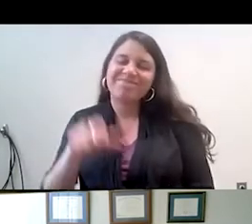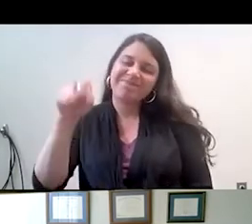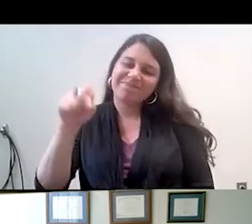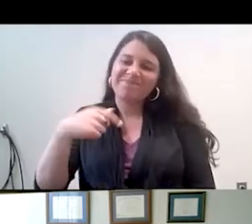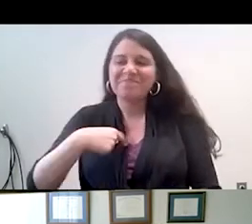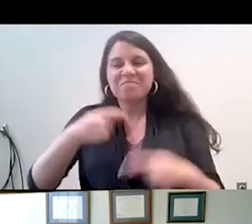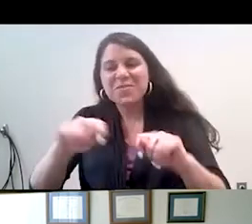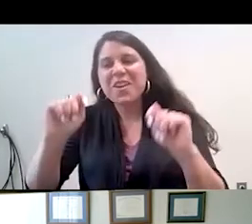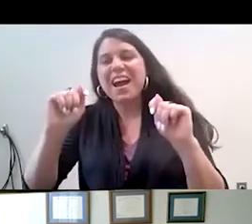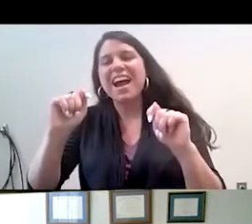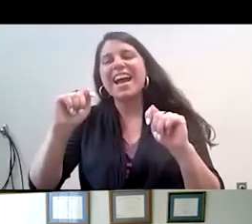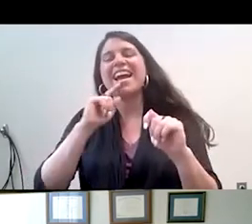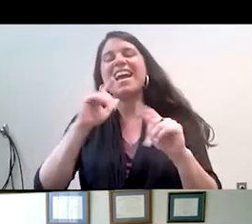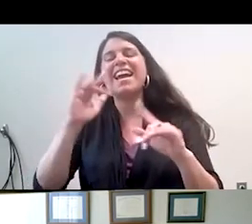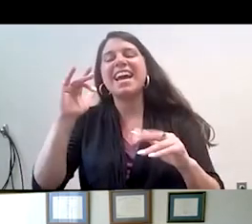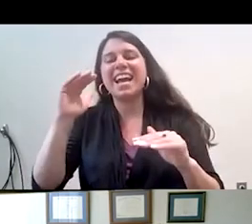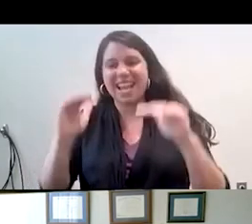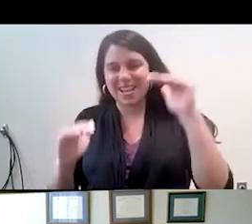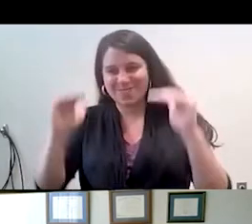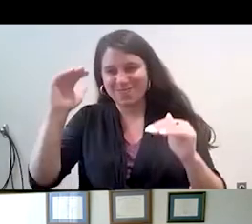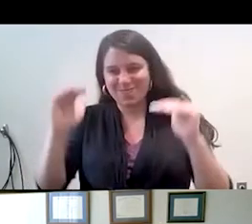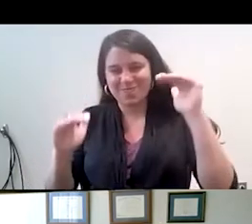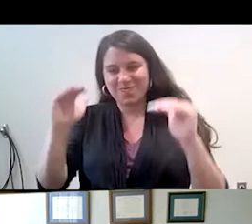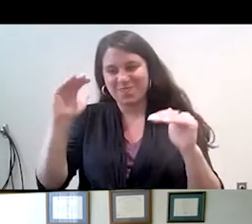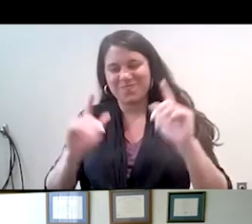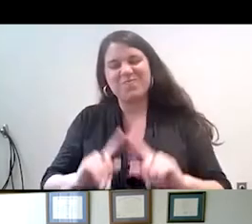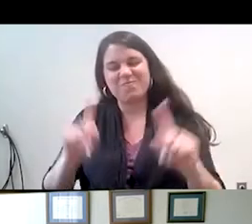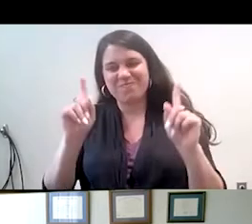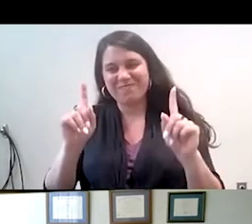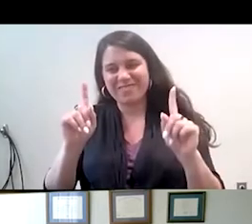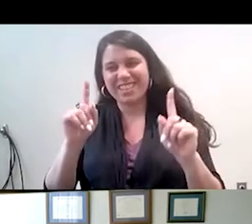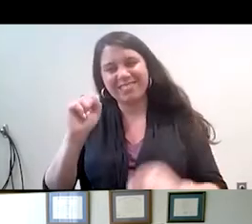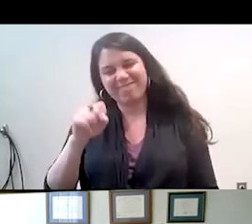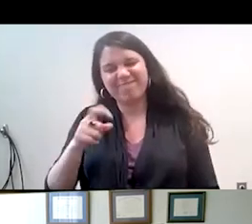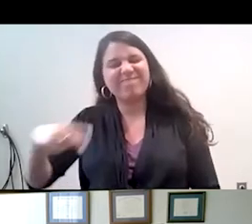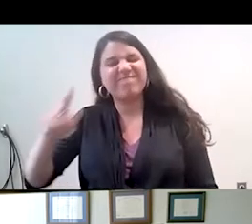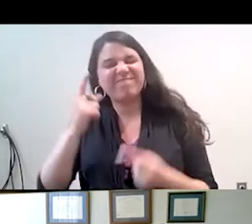to make it as egalitarian as possible, they would nevertheless disagree.